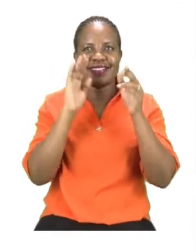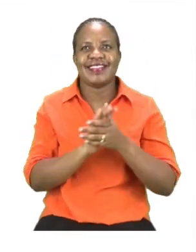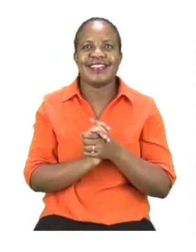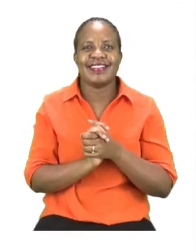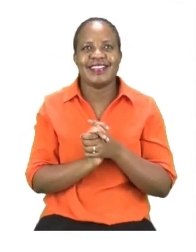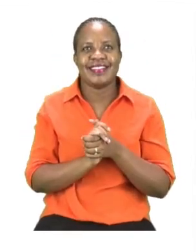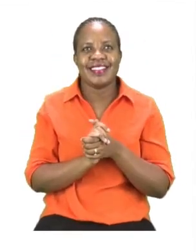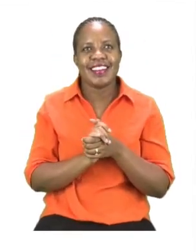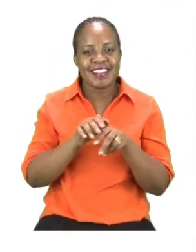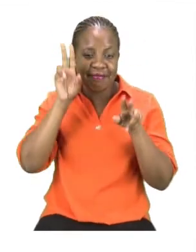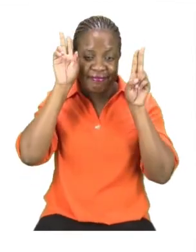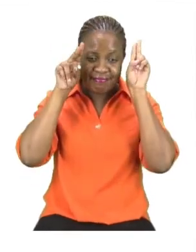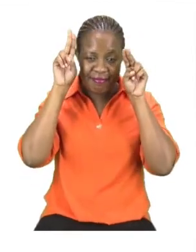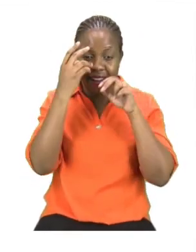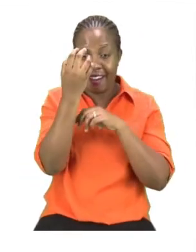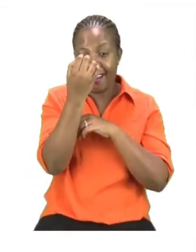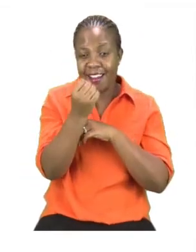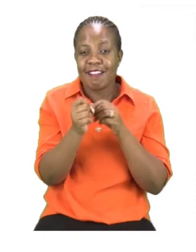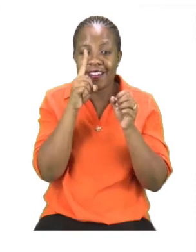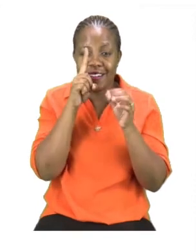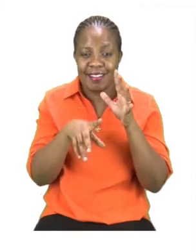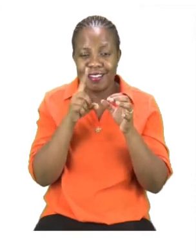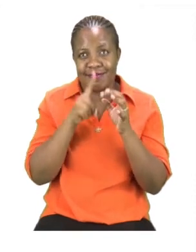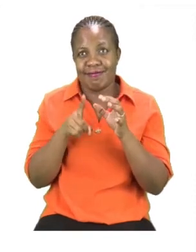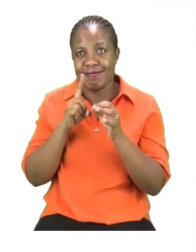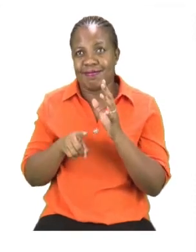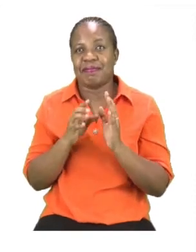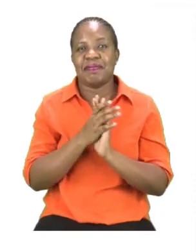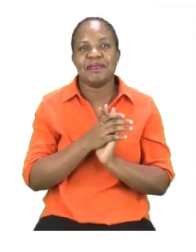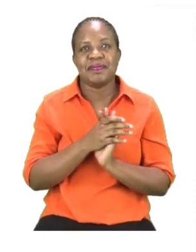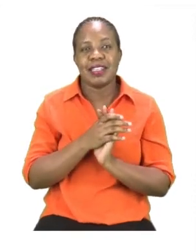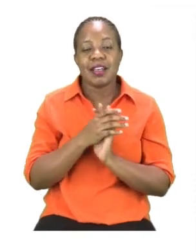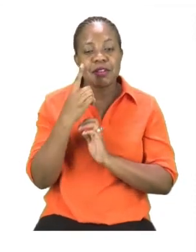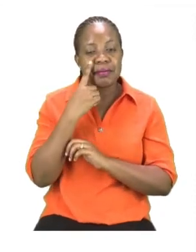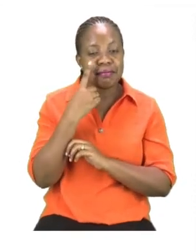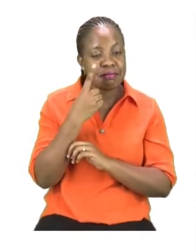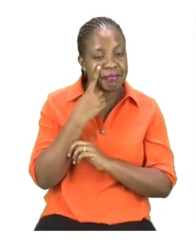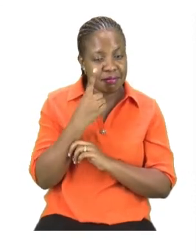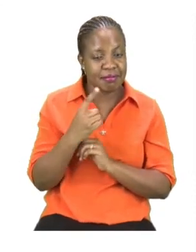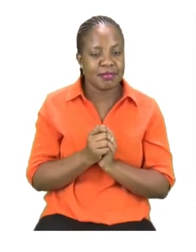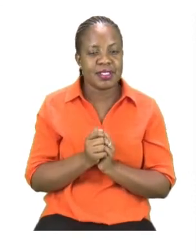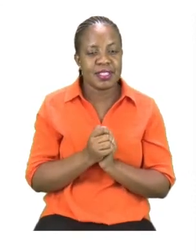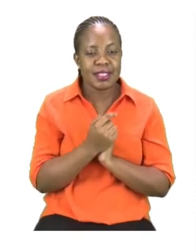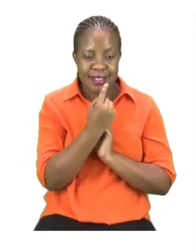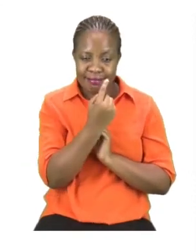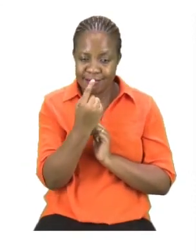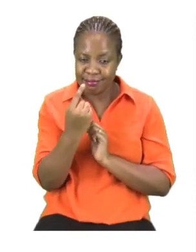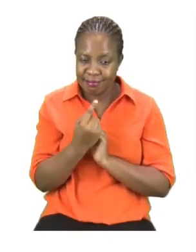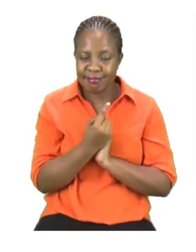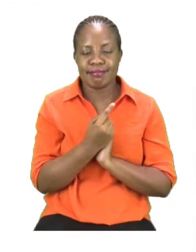eggs. Now you can see that each bunny has different eggs.